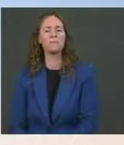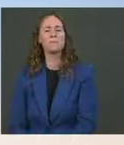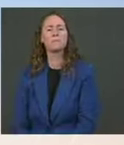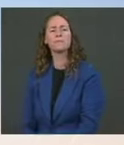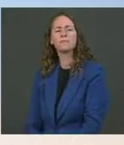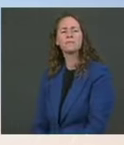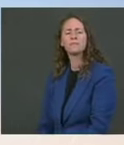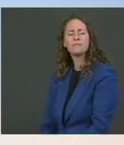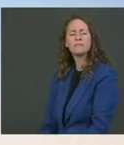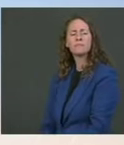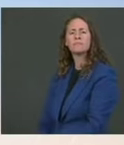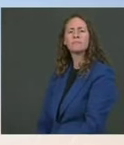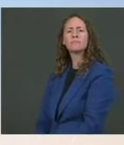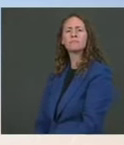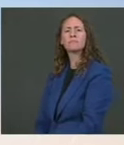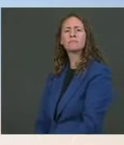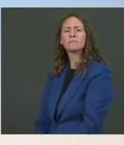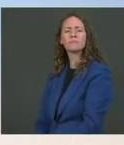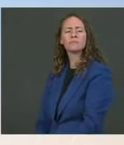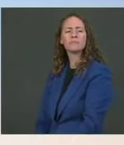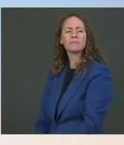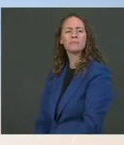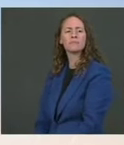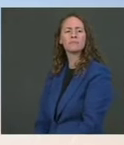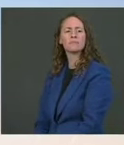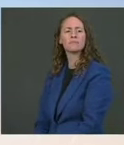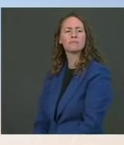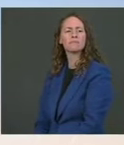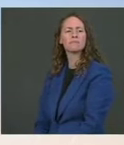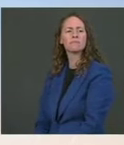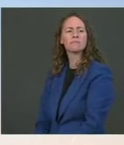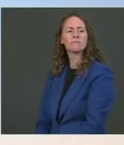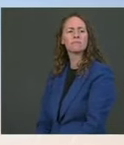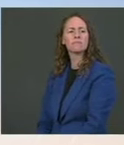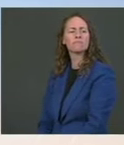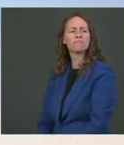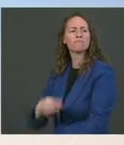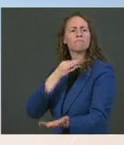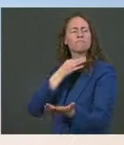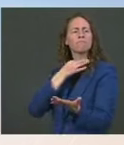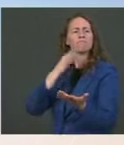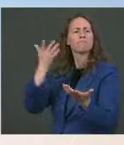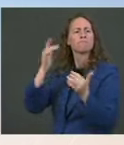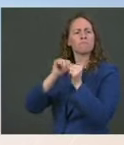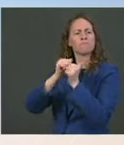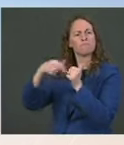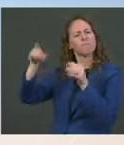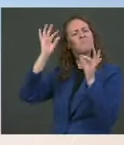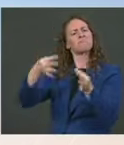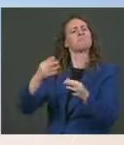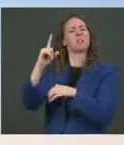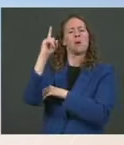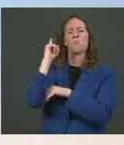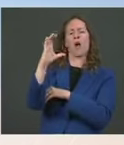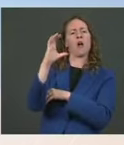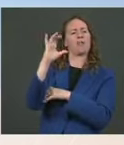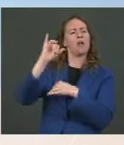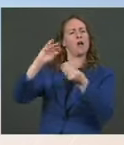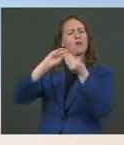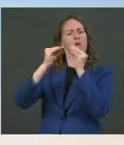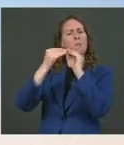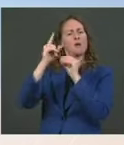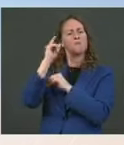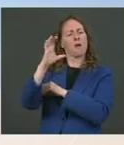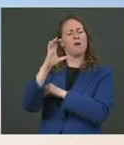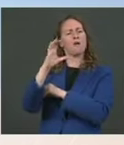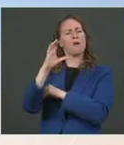on employers with 100 employees or more? Why not the entire workforce? Ms. Well, it was